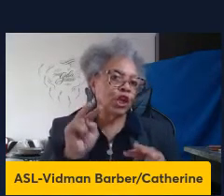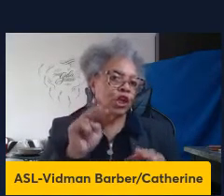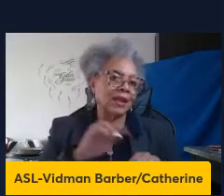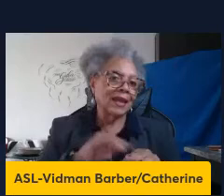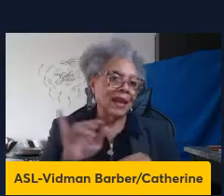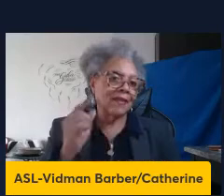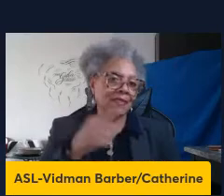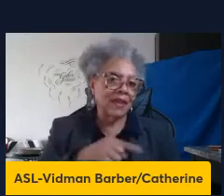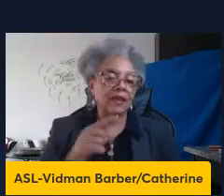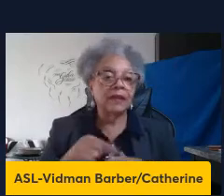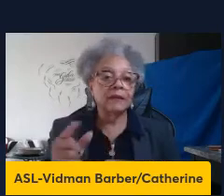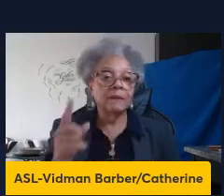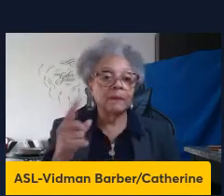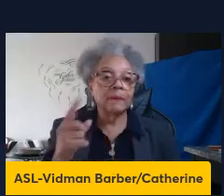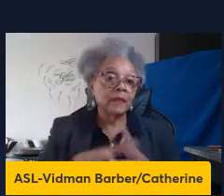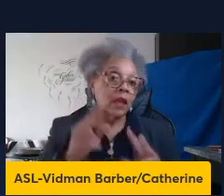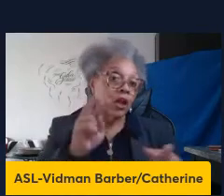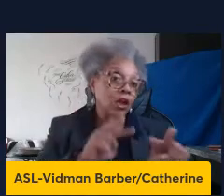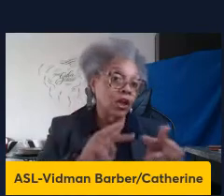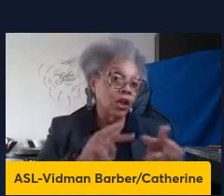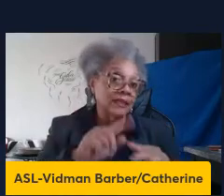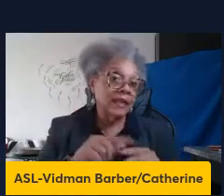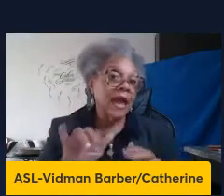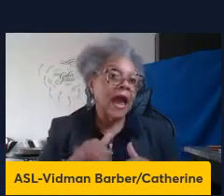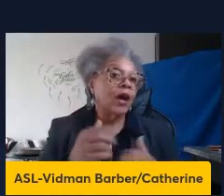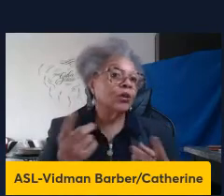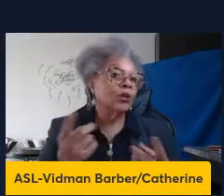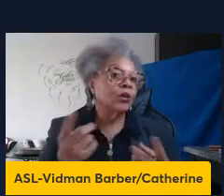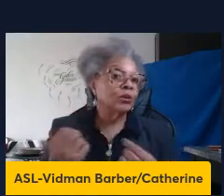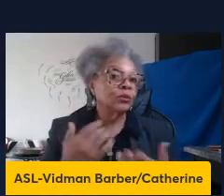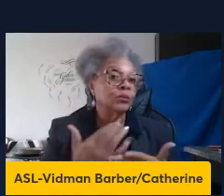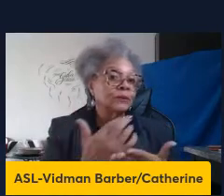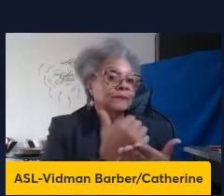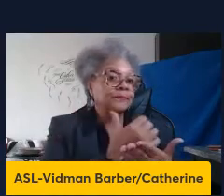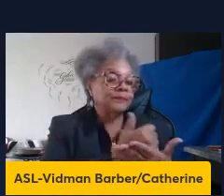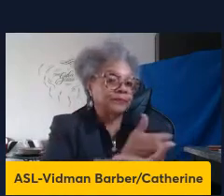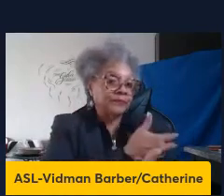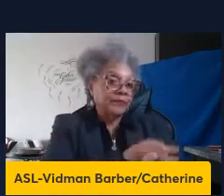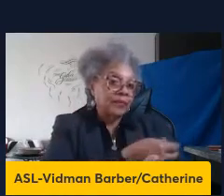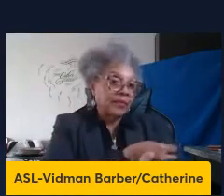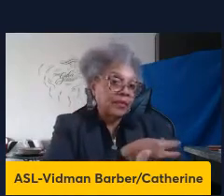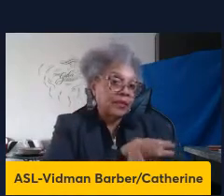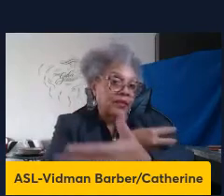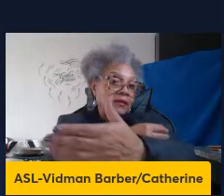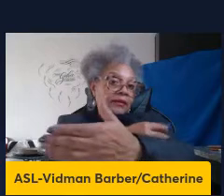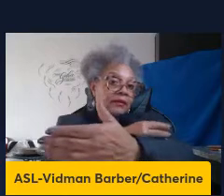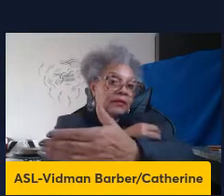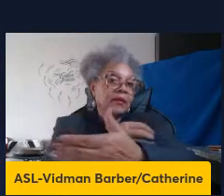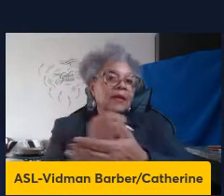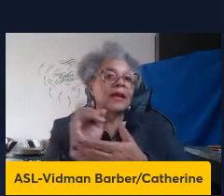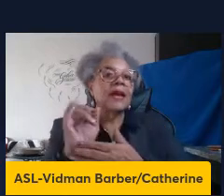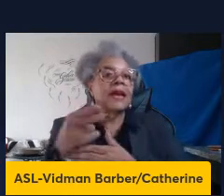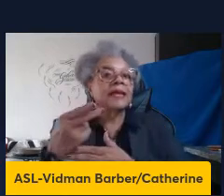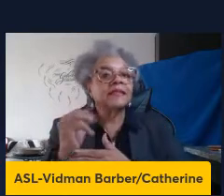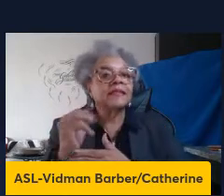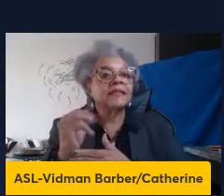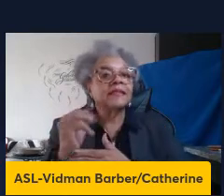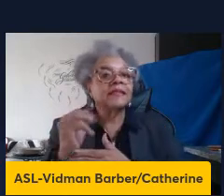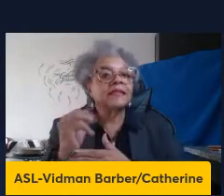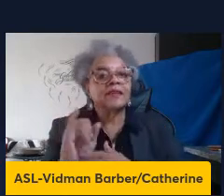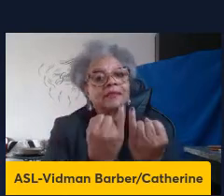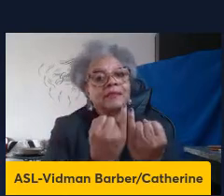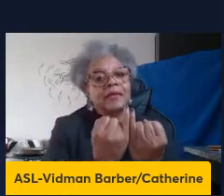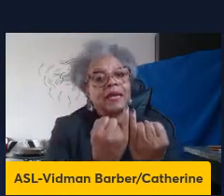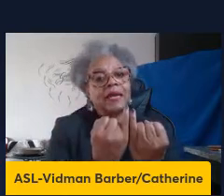We're going to begin looking at these monocytes. And to do this, we've collected blood from people that have HIV, isolated out the peripheral blood immune cells,